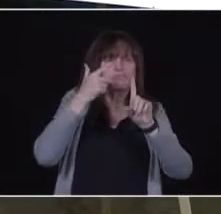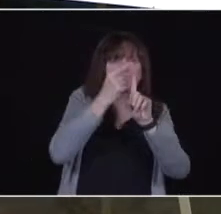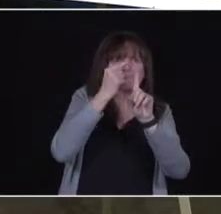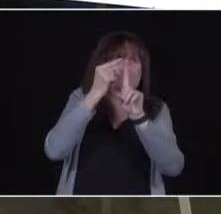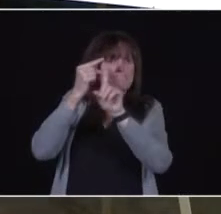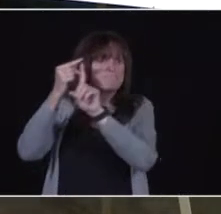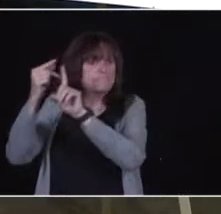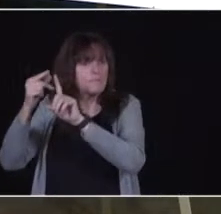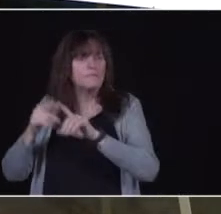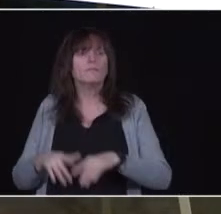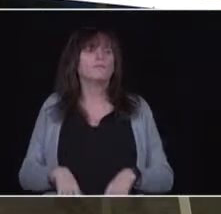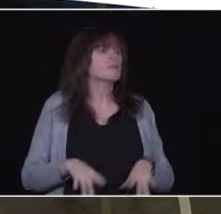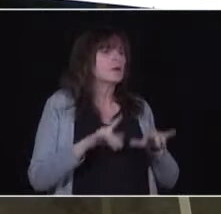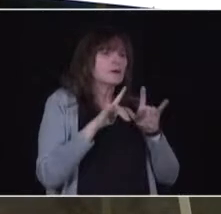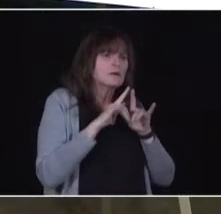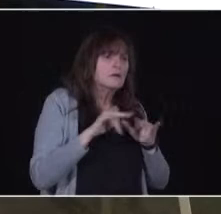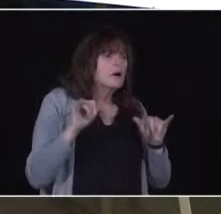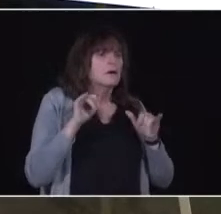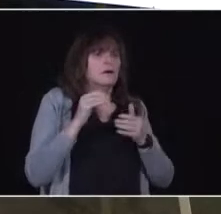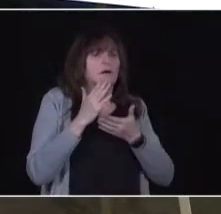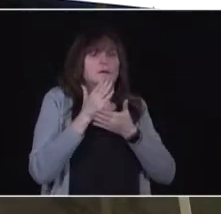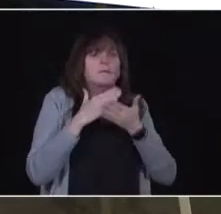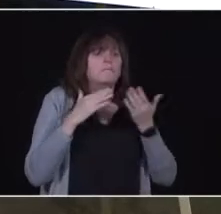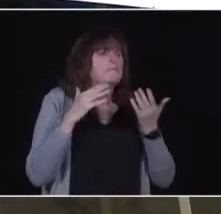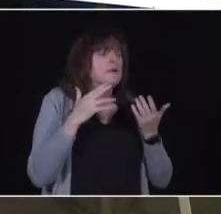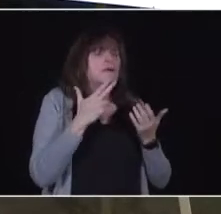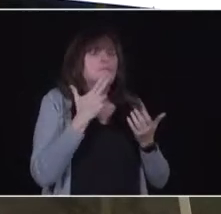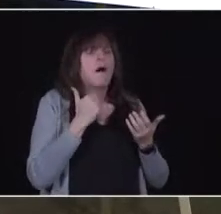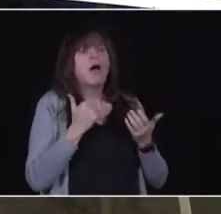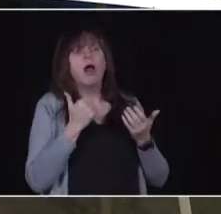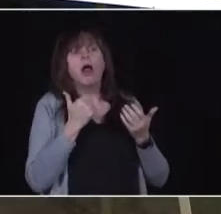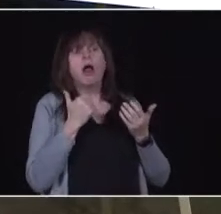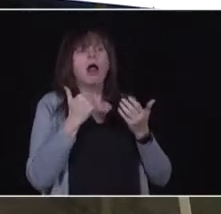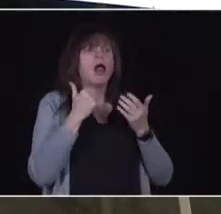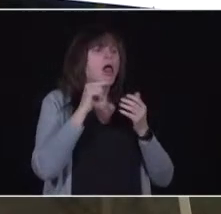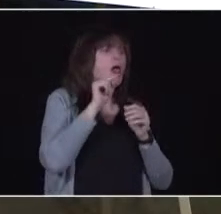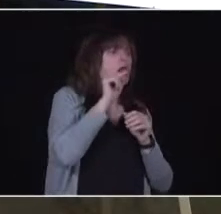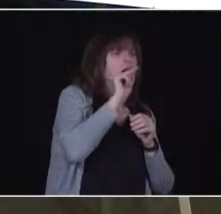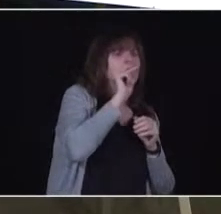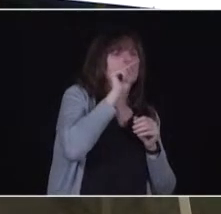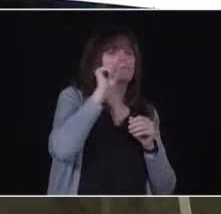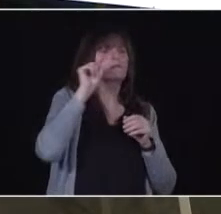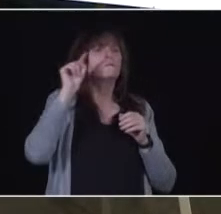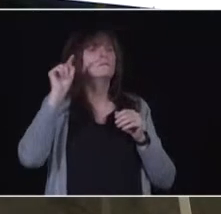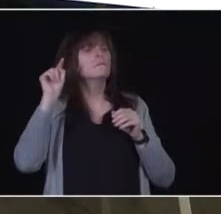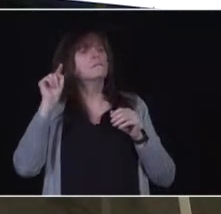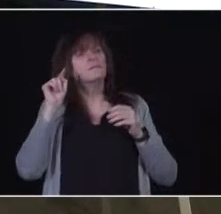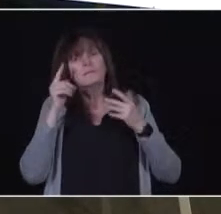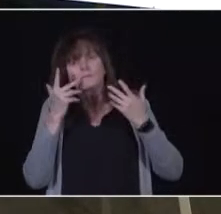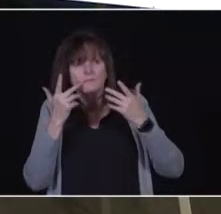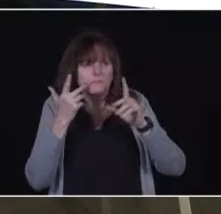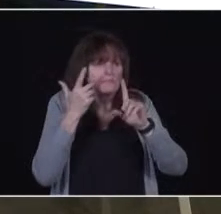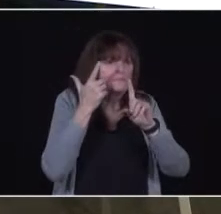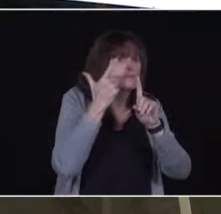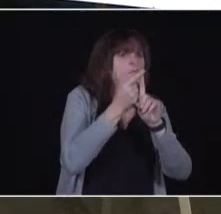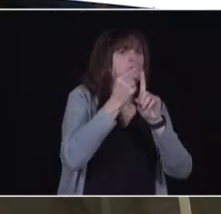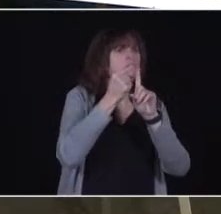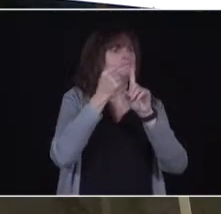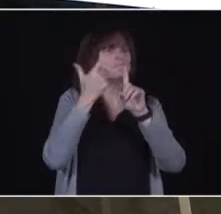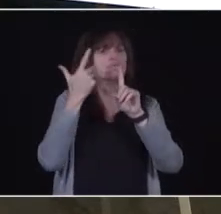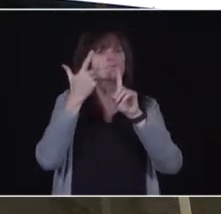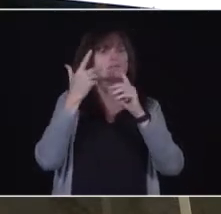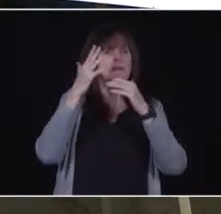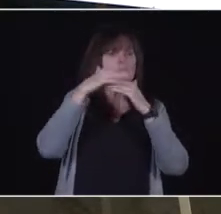started, in some small numbers, getting the opportunity to vaccinate the urban Indigenous. Because they are in our groups of those in most vulnerable